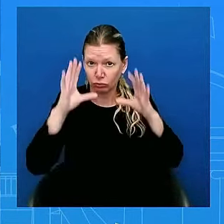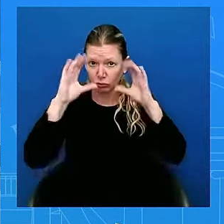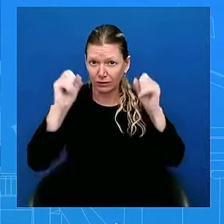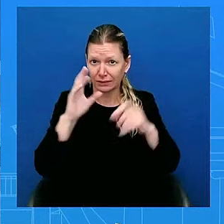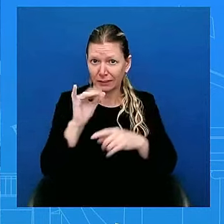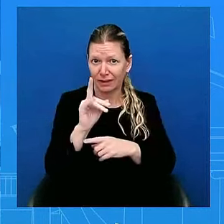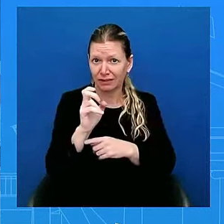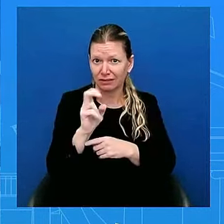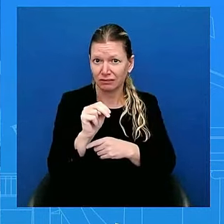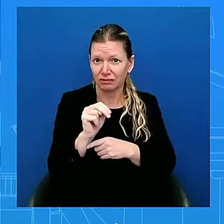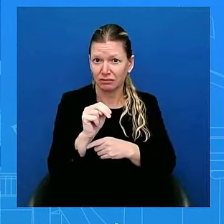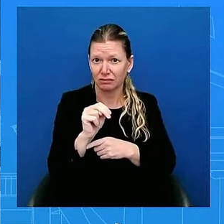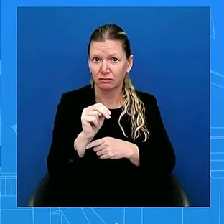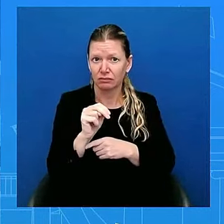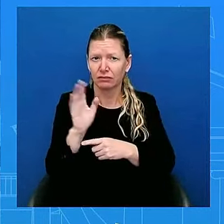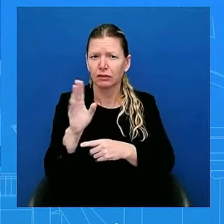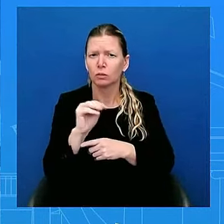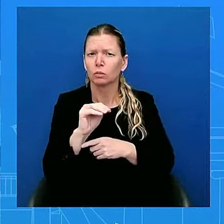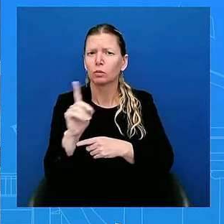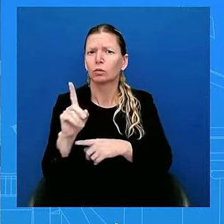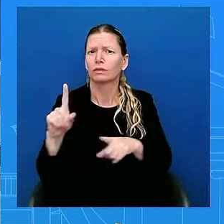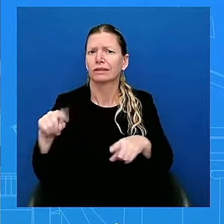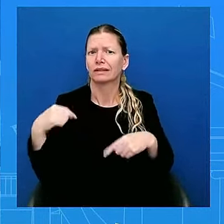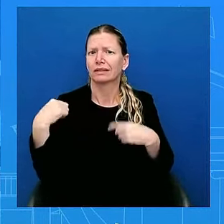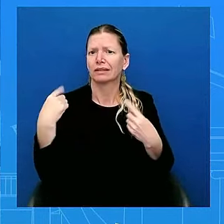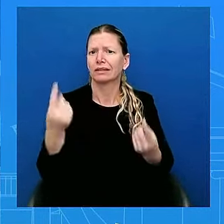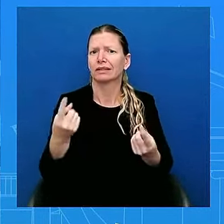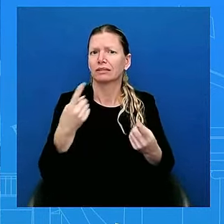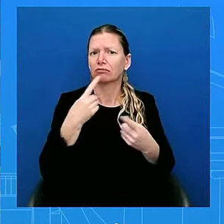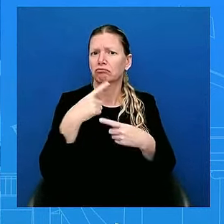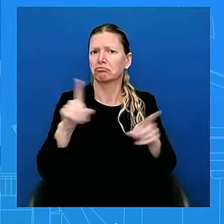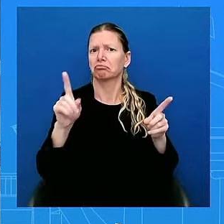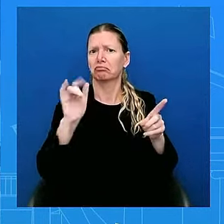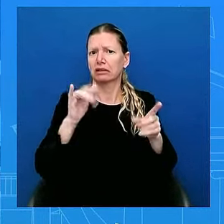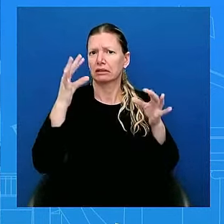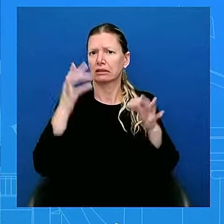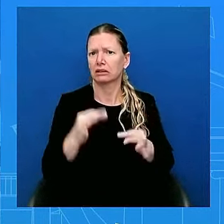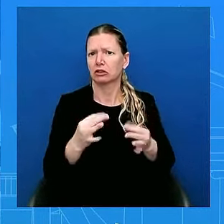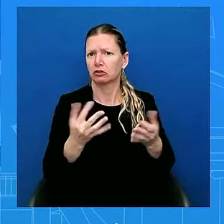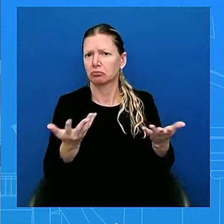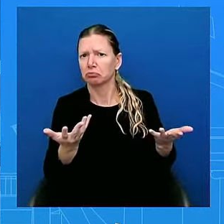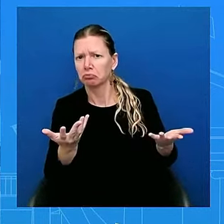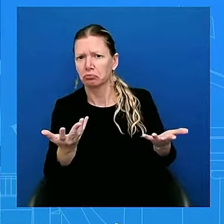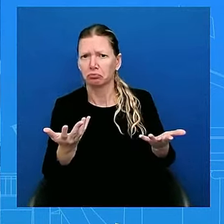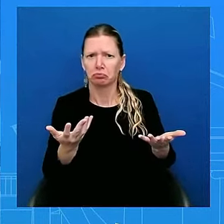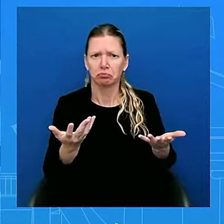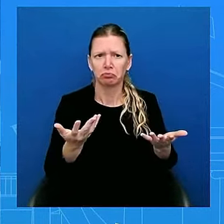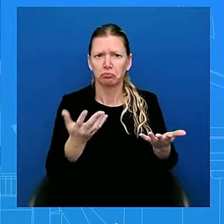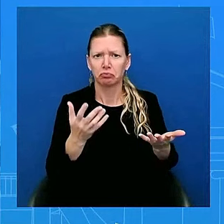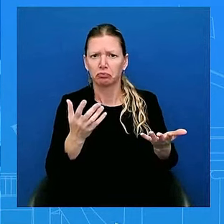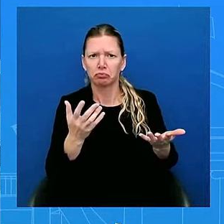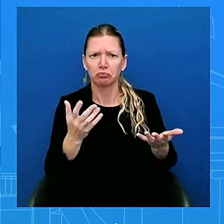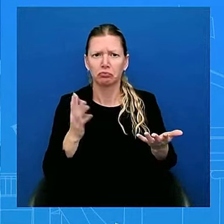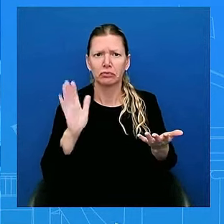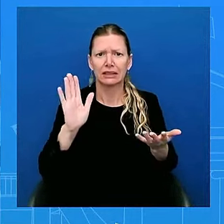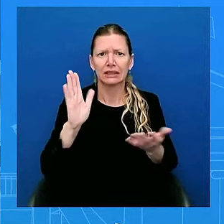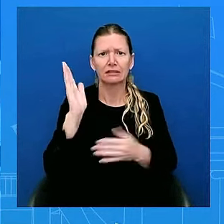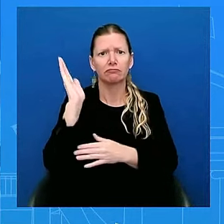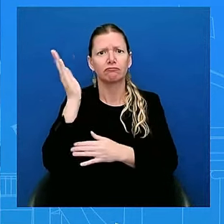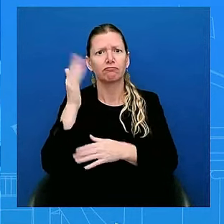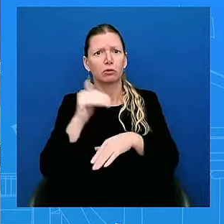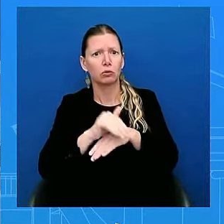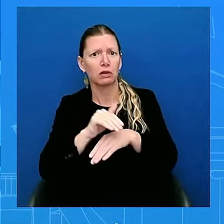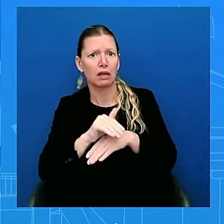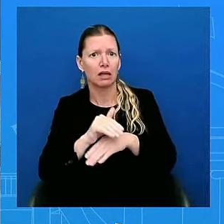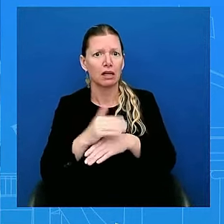since he took this decision? And what will be the tone of the address tonight? Also, what did